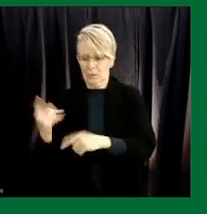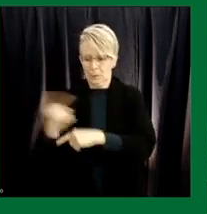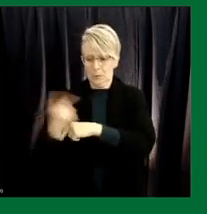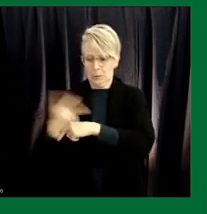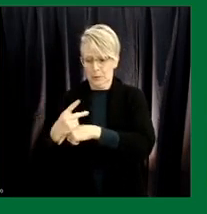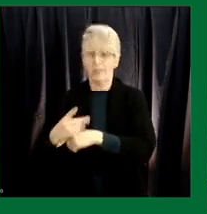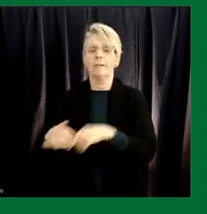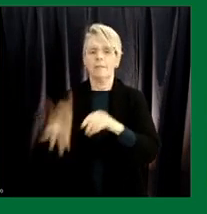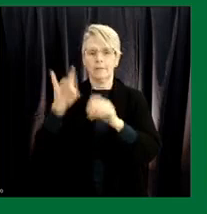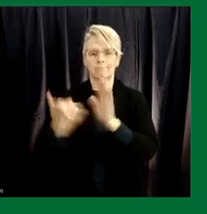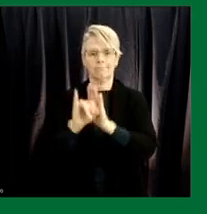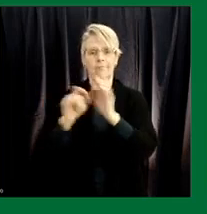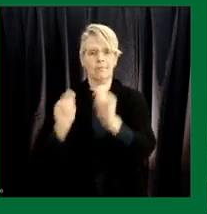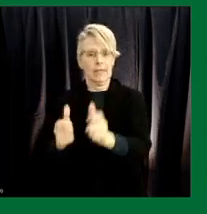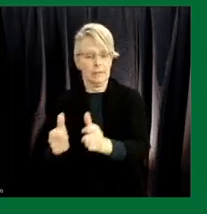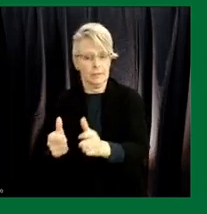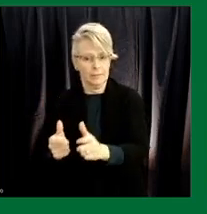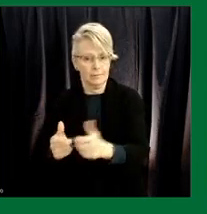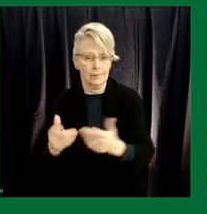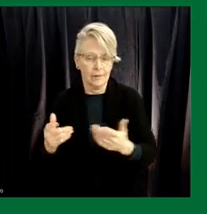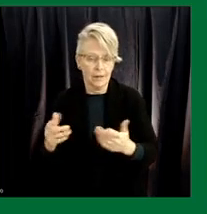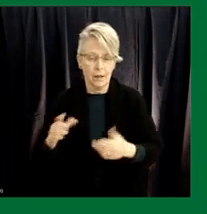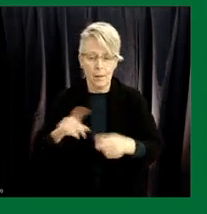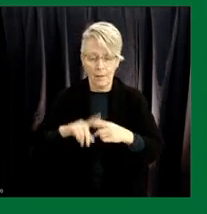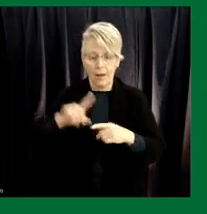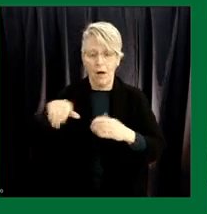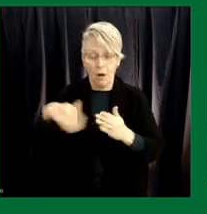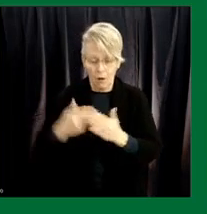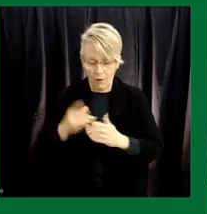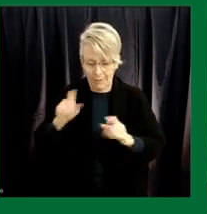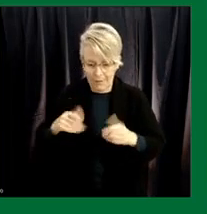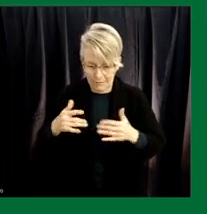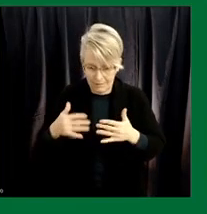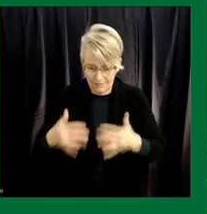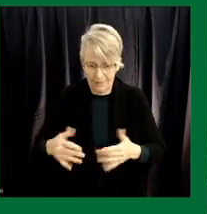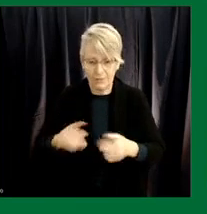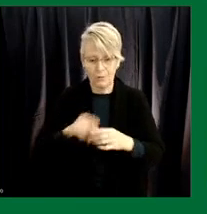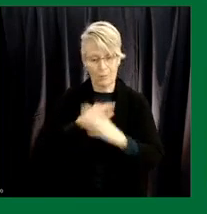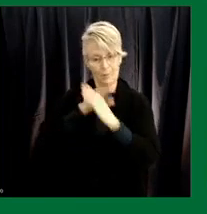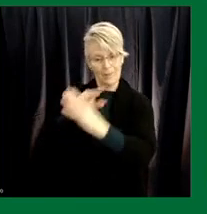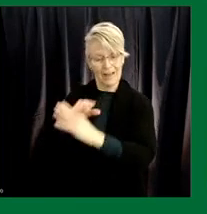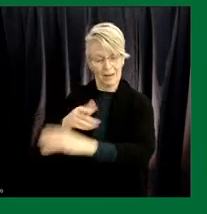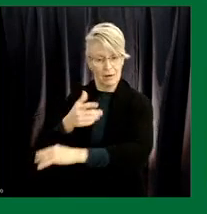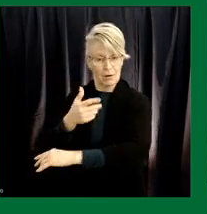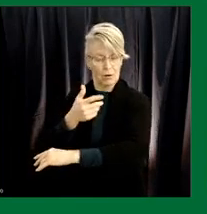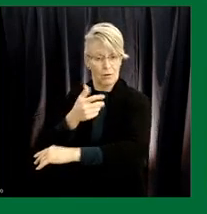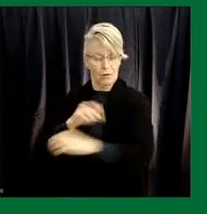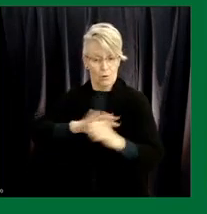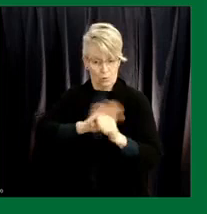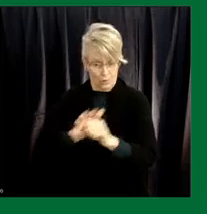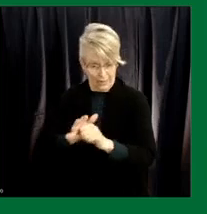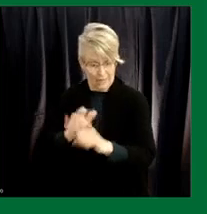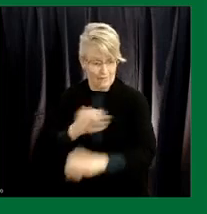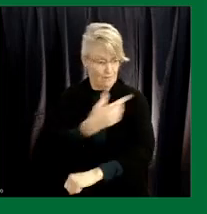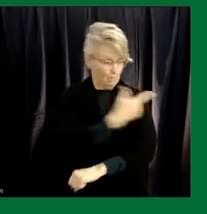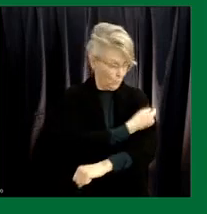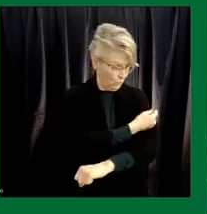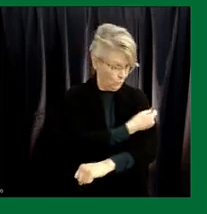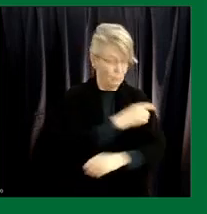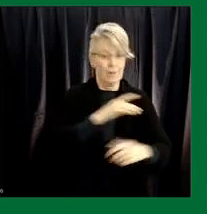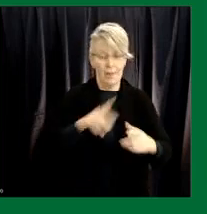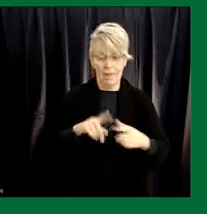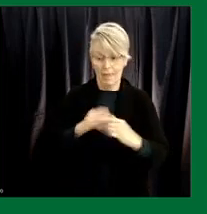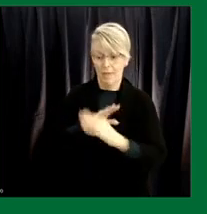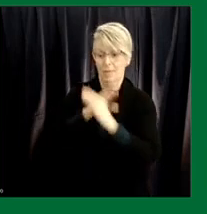all the actions we have to take all the time to prevent uh transmission of code in the first place and then if we are unwell to seek